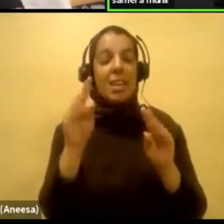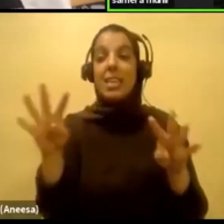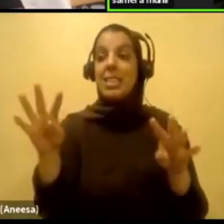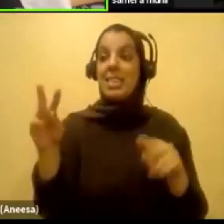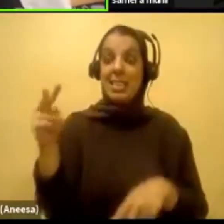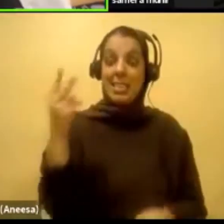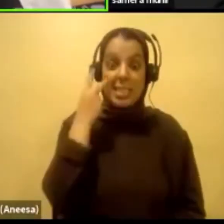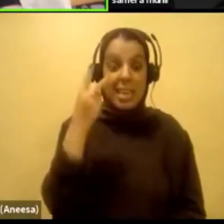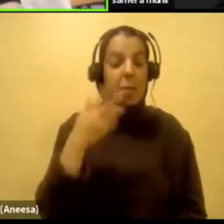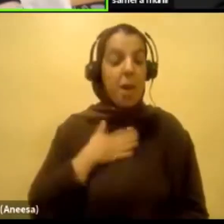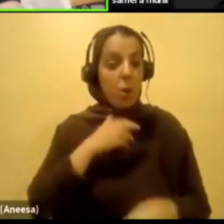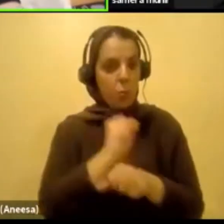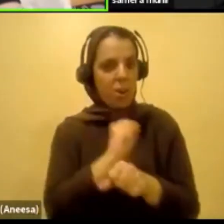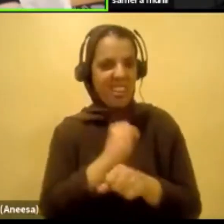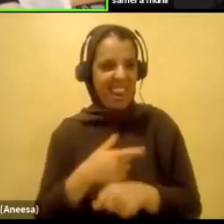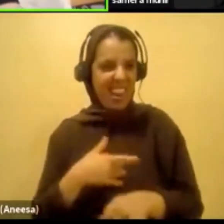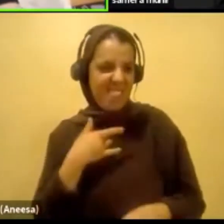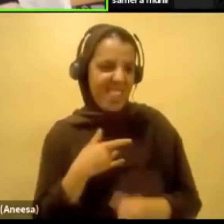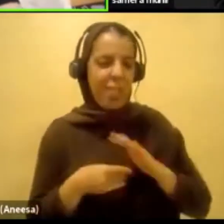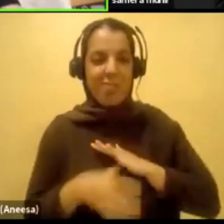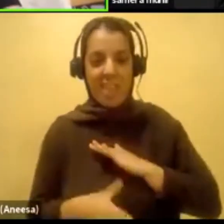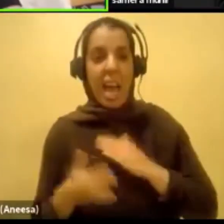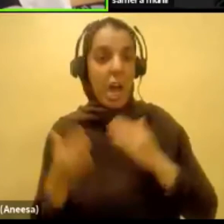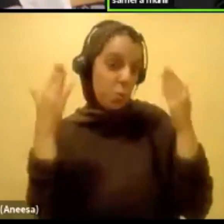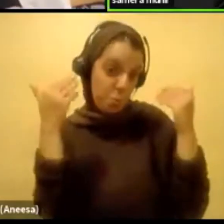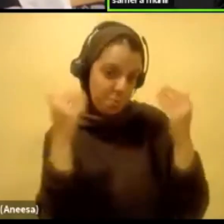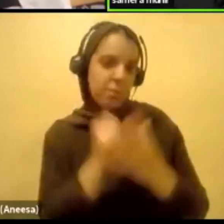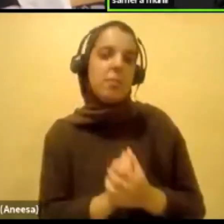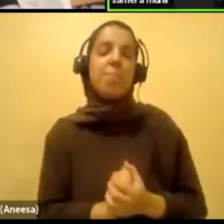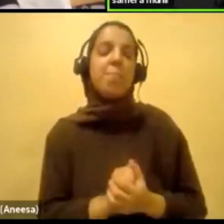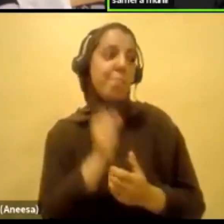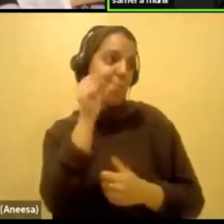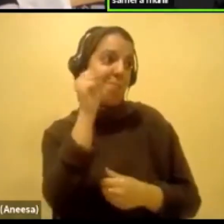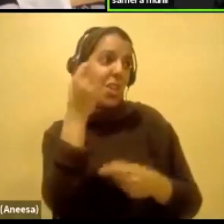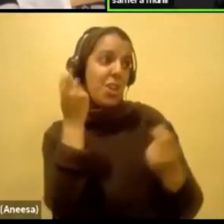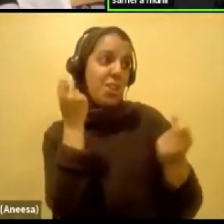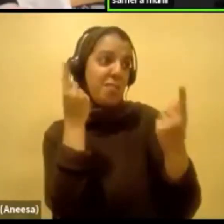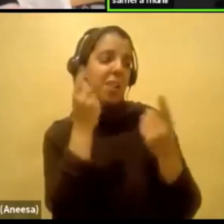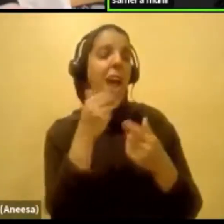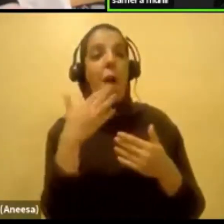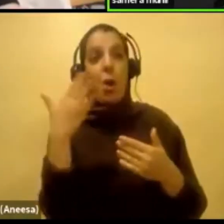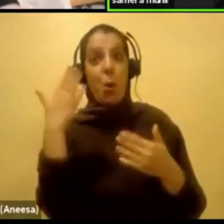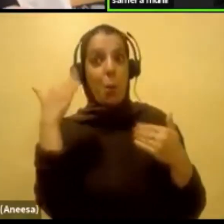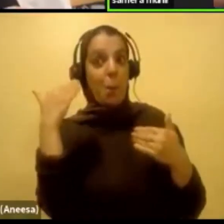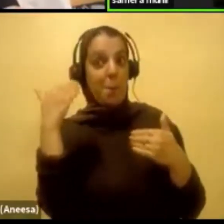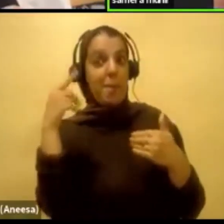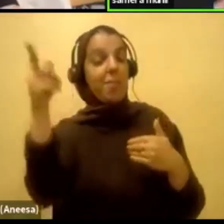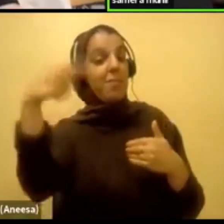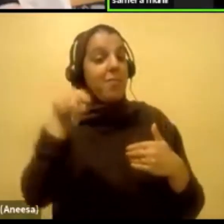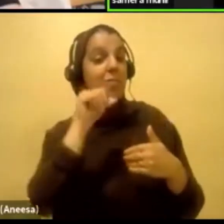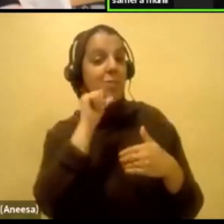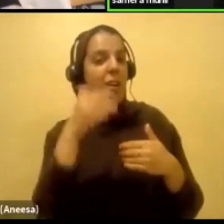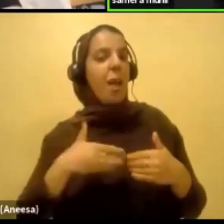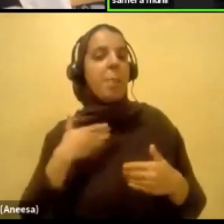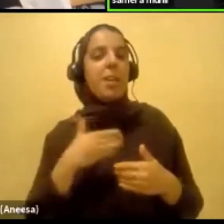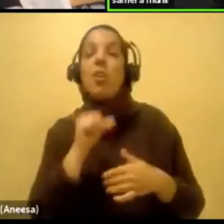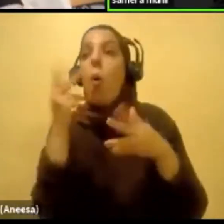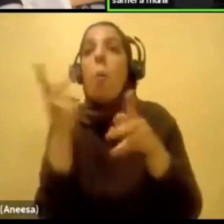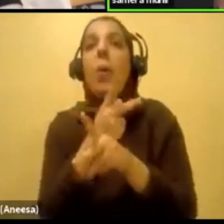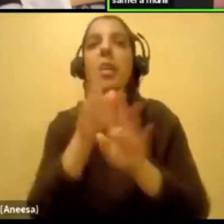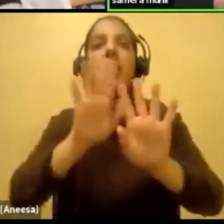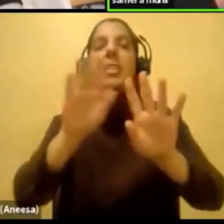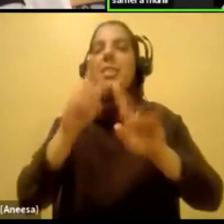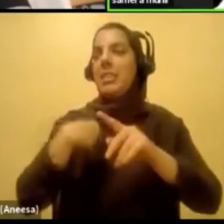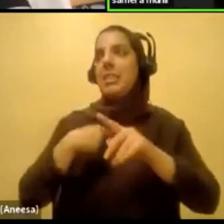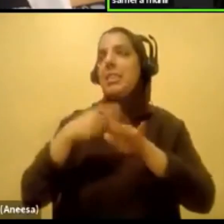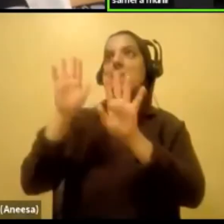So I think that, um, yeah, I hope, um, I hope they're not happy. That's, I don't want to hope anything worse because you know, I'm God fearing.